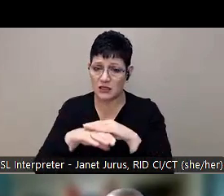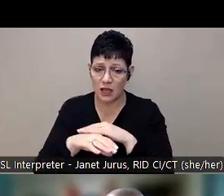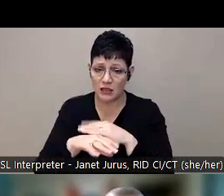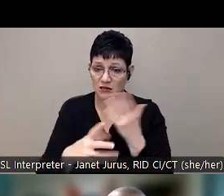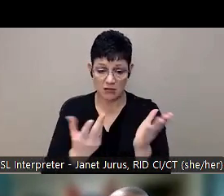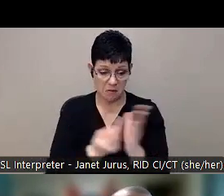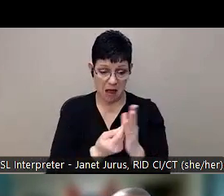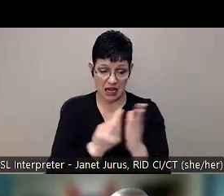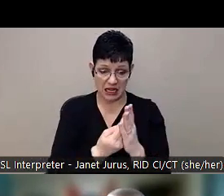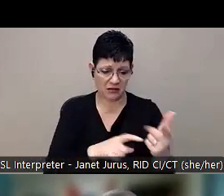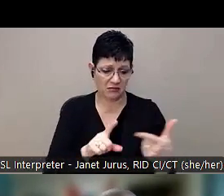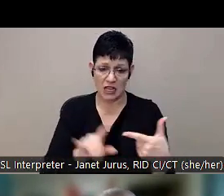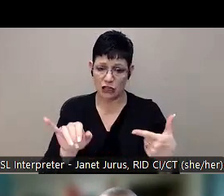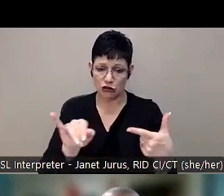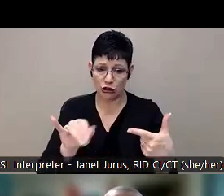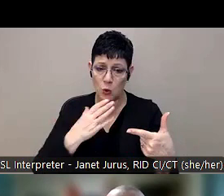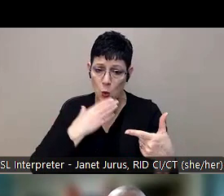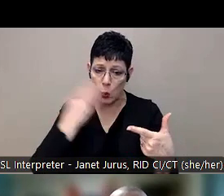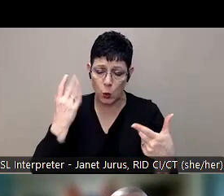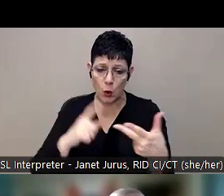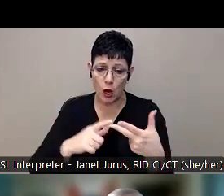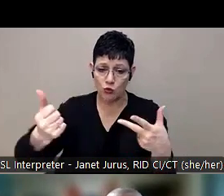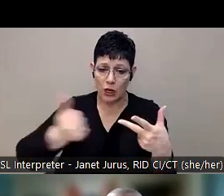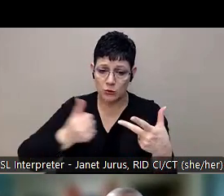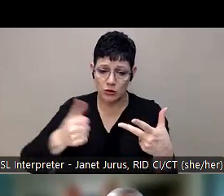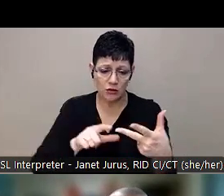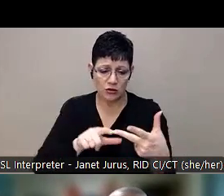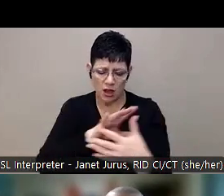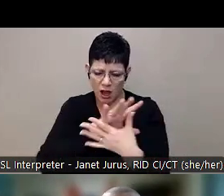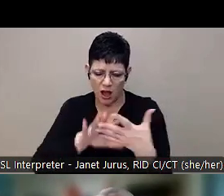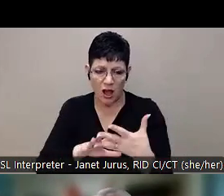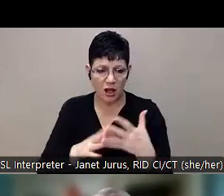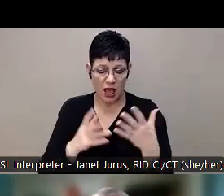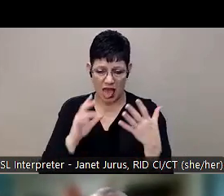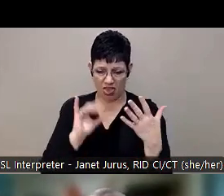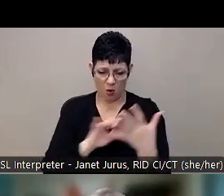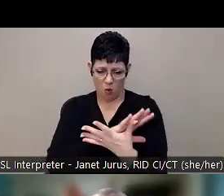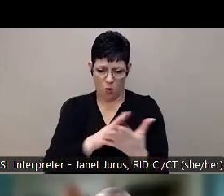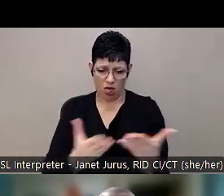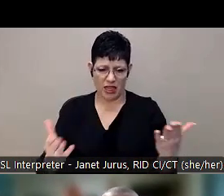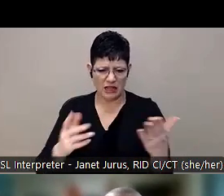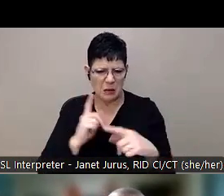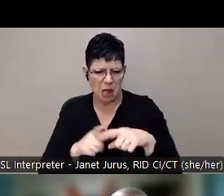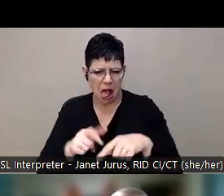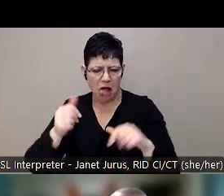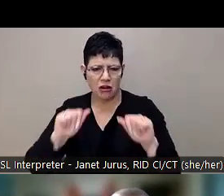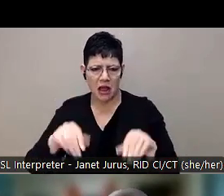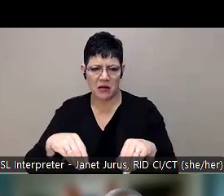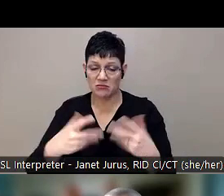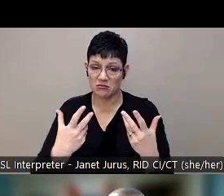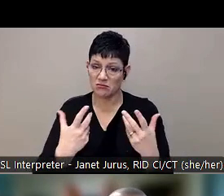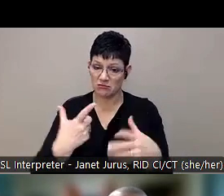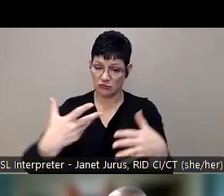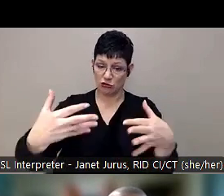access to insurance, transportation issues that affect whether or not a child is going to be able to receive services. There's